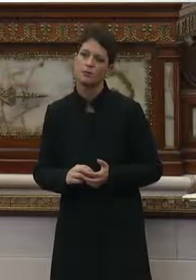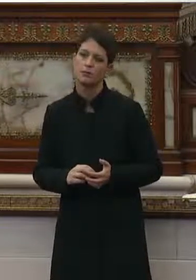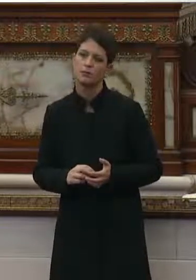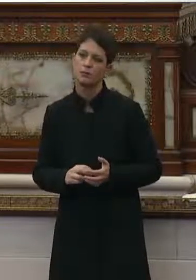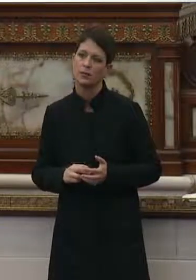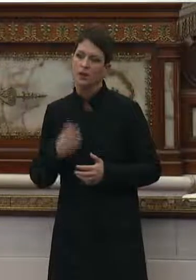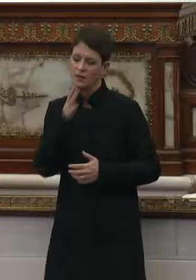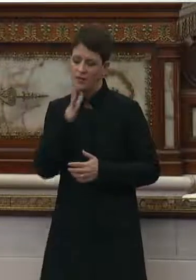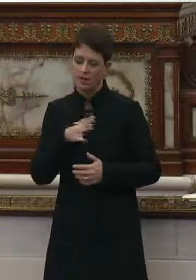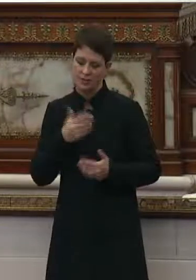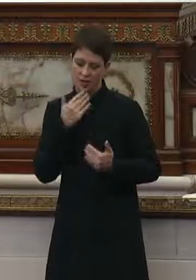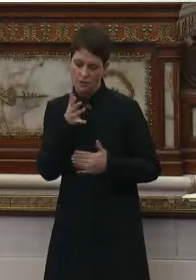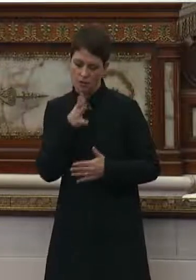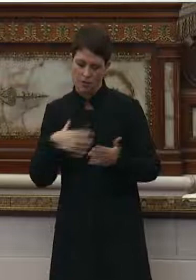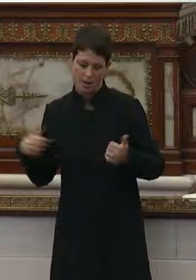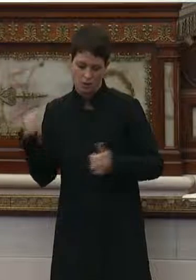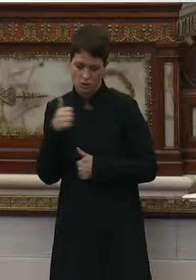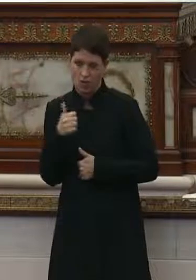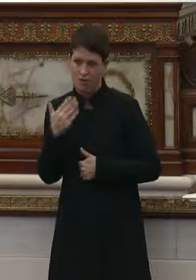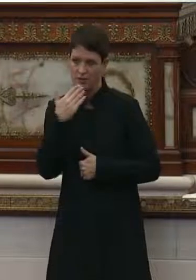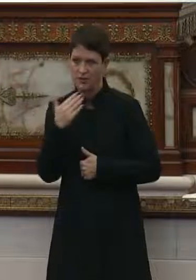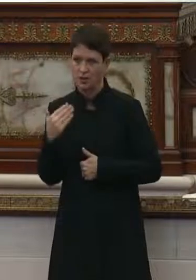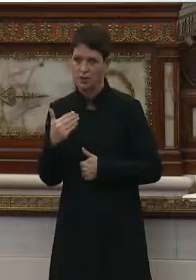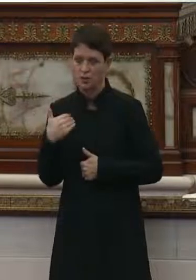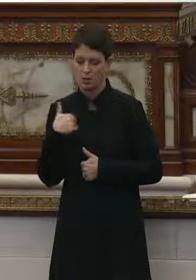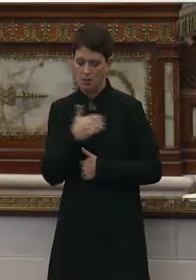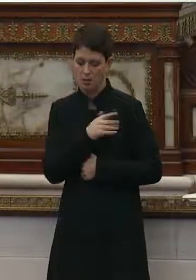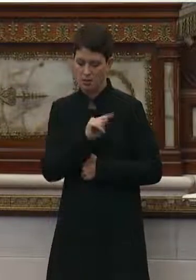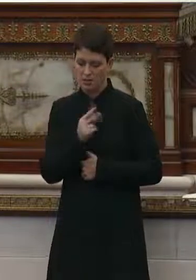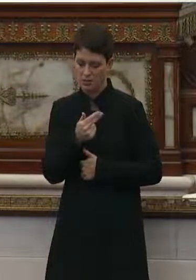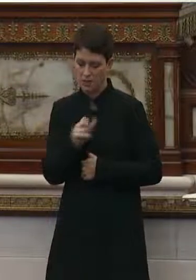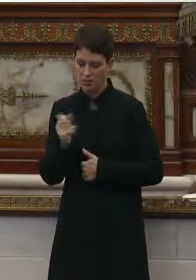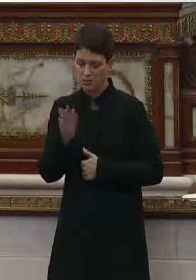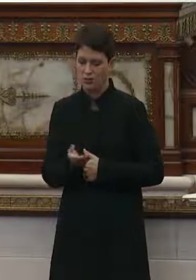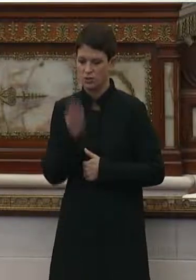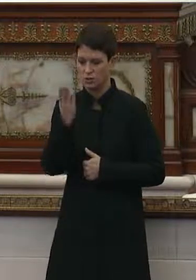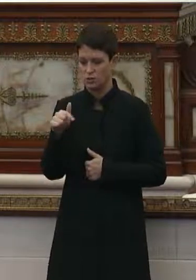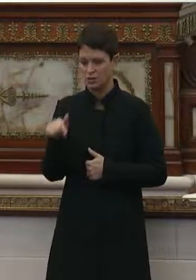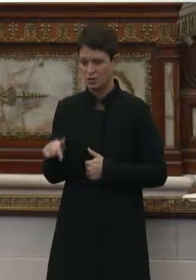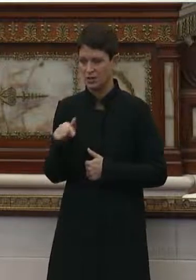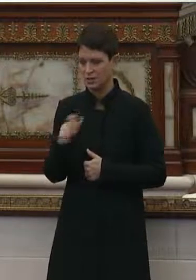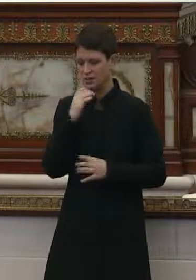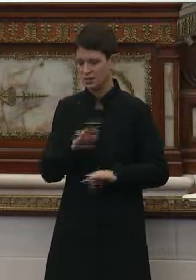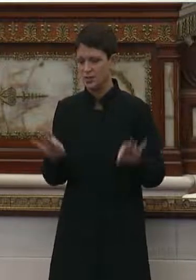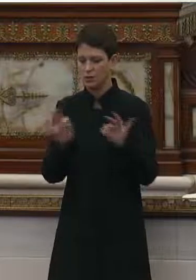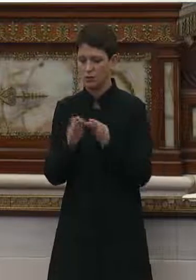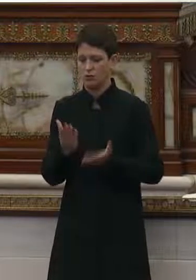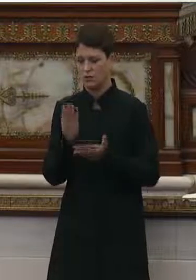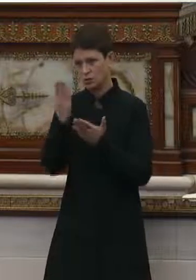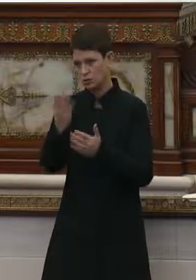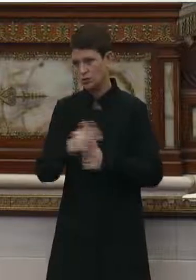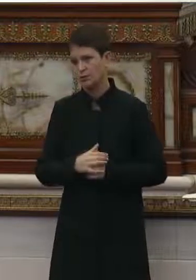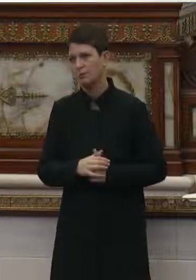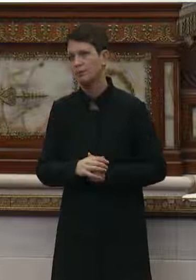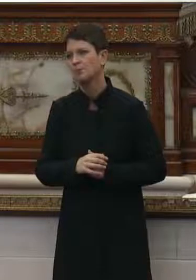Thank you, Madam Chair. And thank you, member Thomas, for introducing this so important resolution.